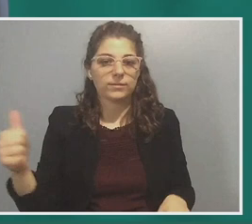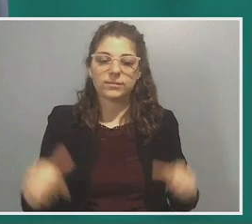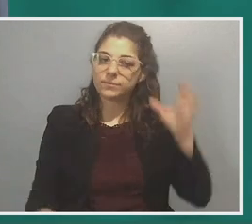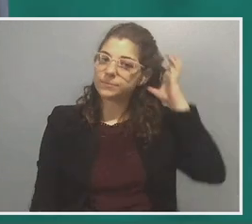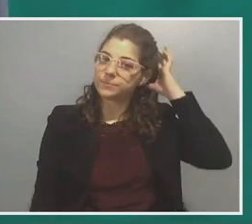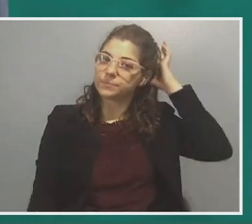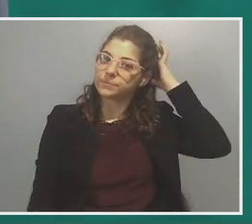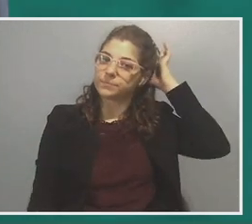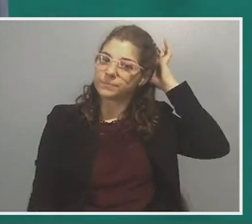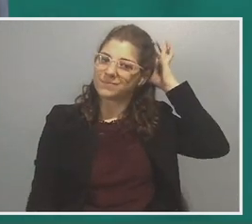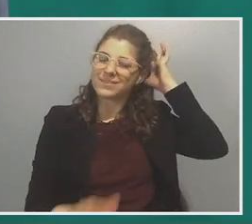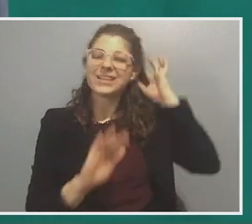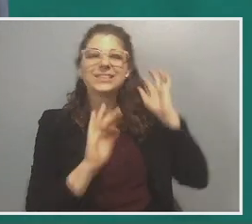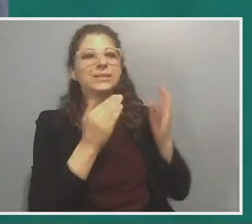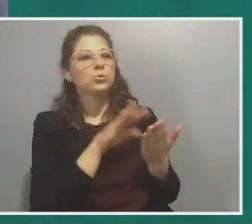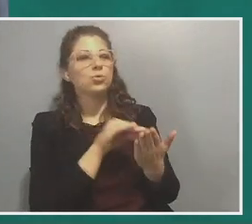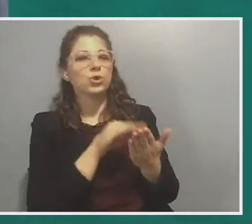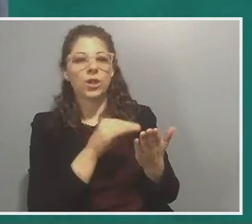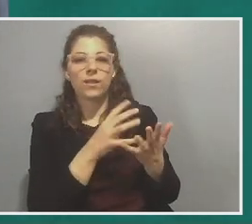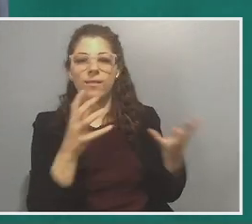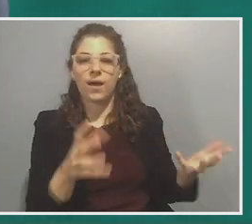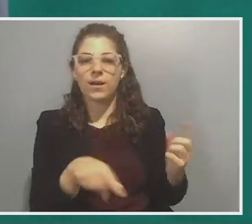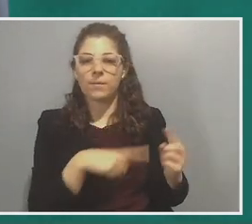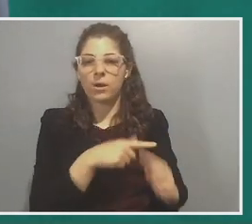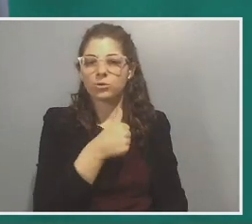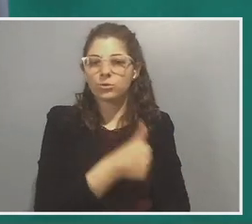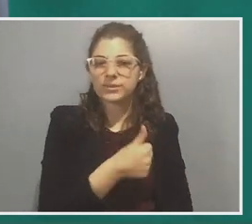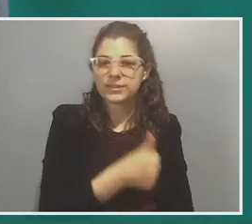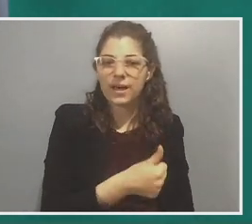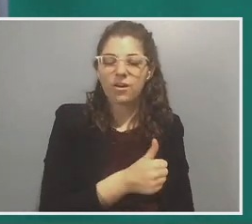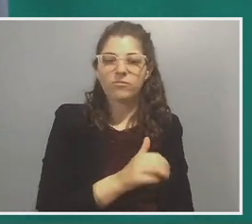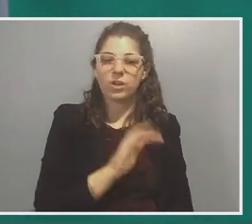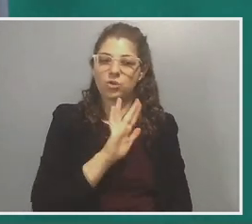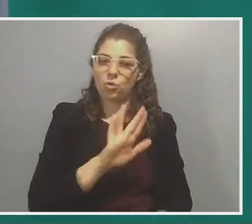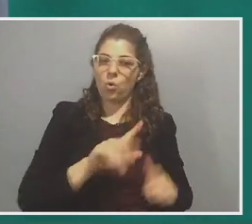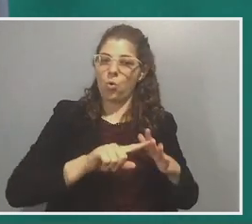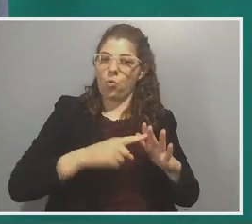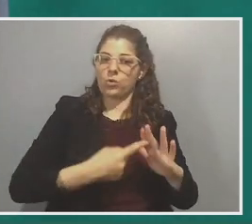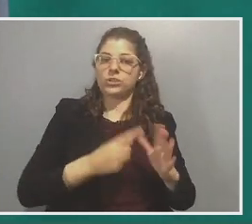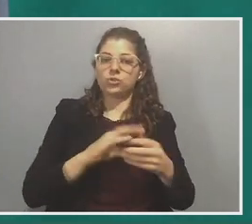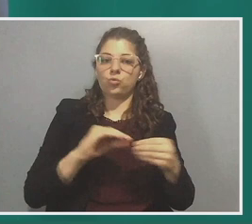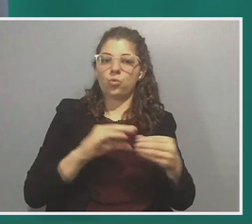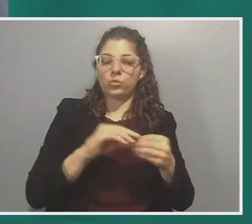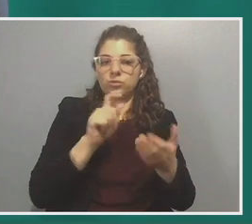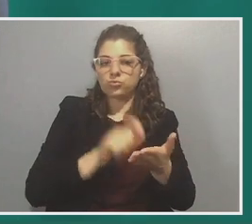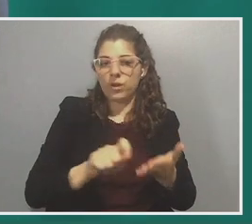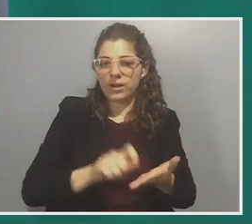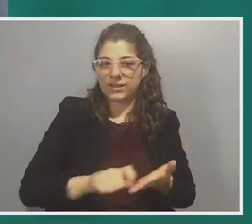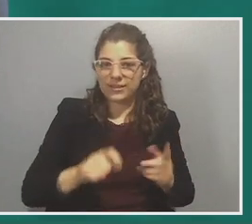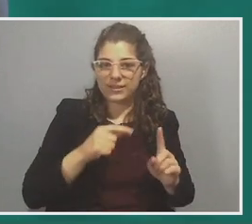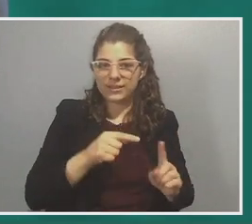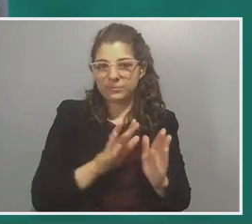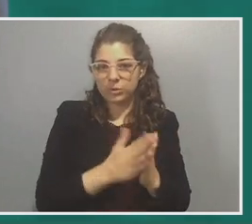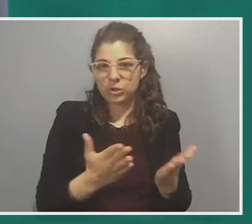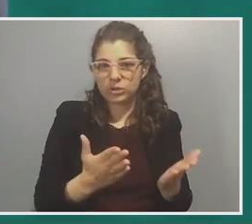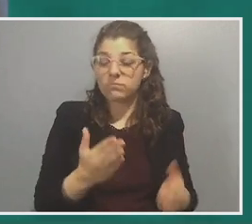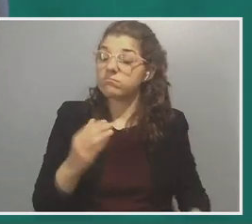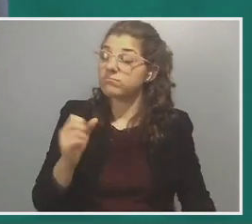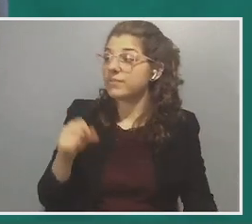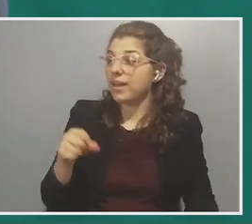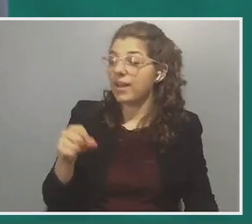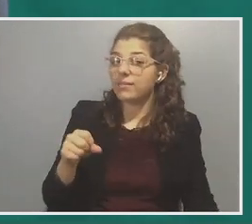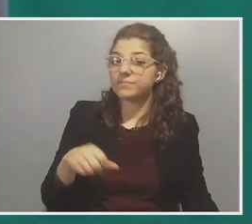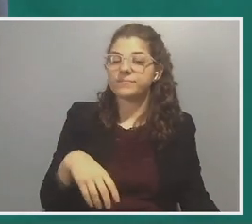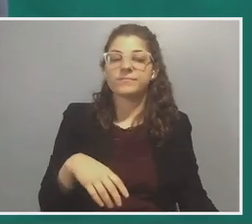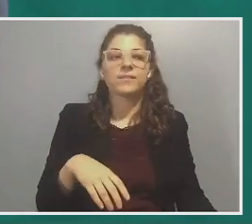It seems that you learned a great deal about yourself and your own origin story in writing this book. Would it be fair to say that? Yeah, I think so. Yeah. And